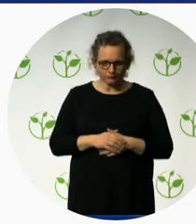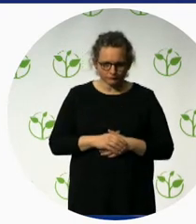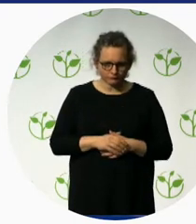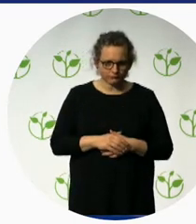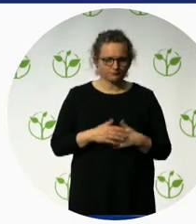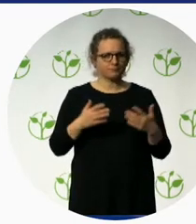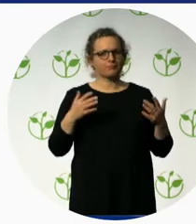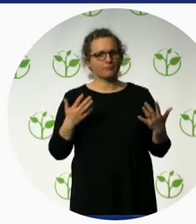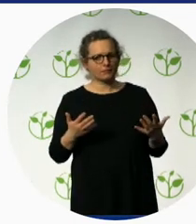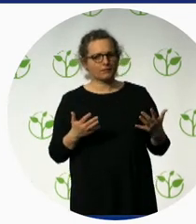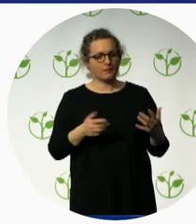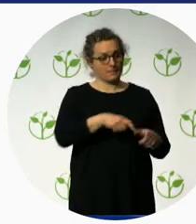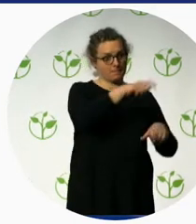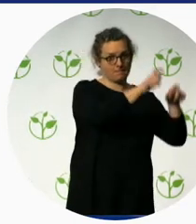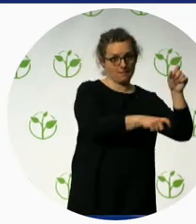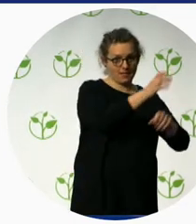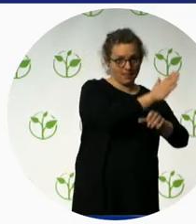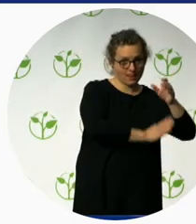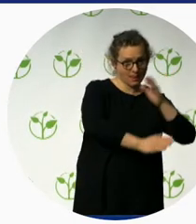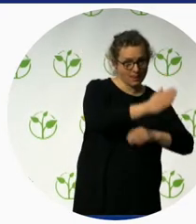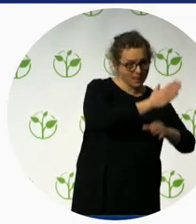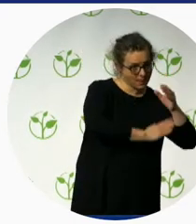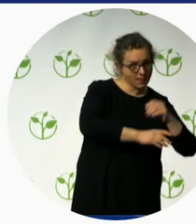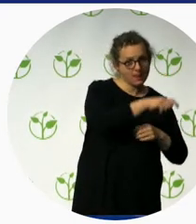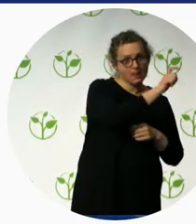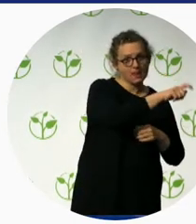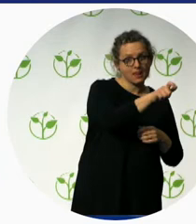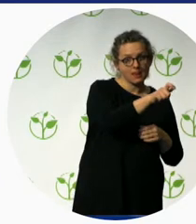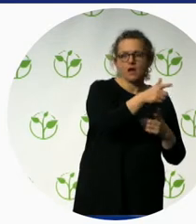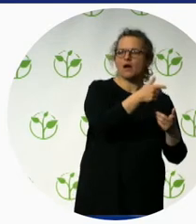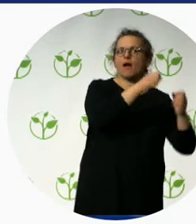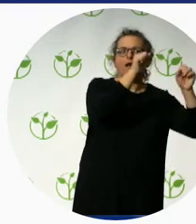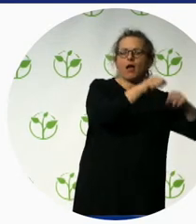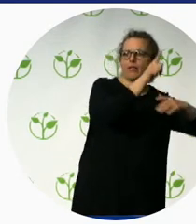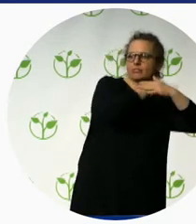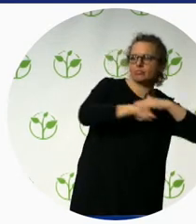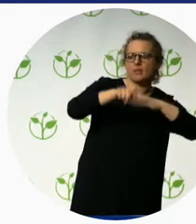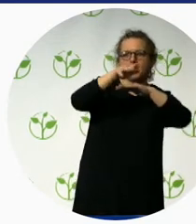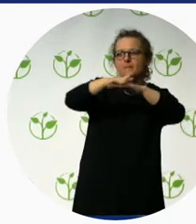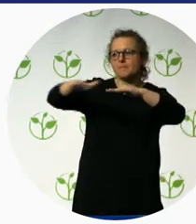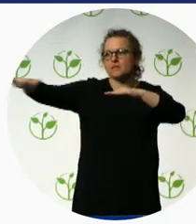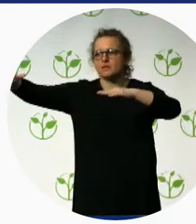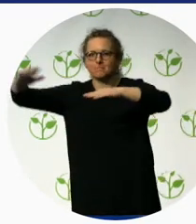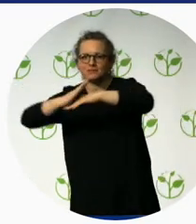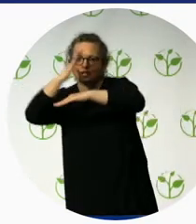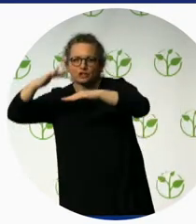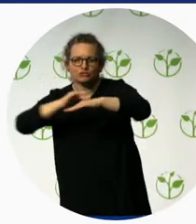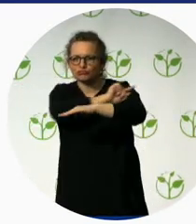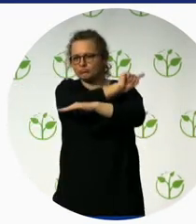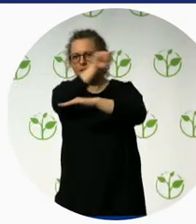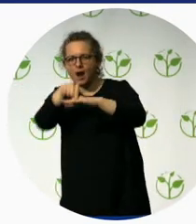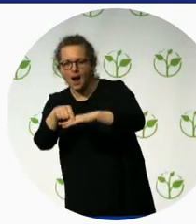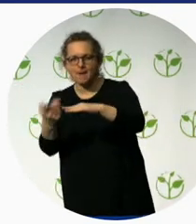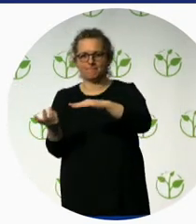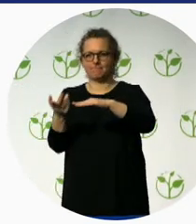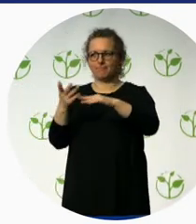choice. So, a restaurant, a hotel, going